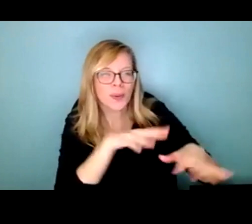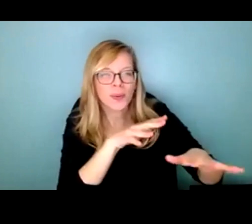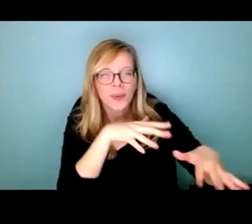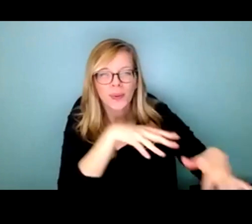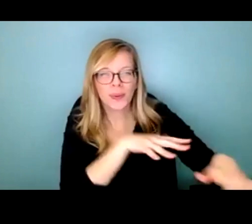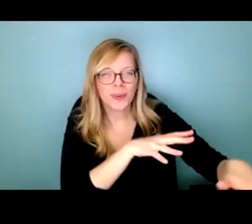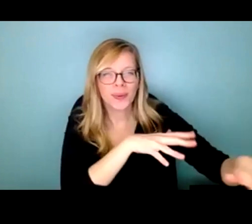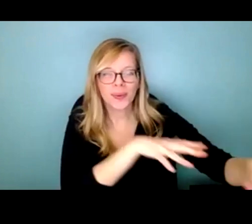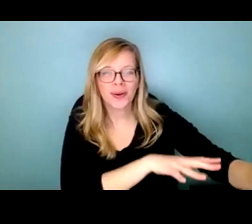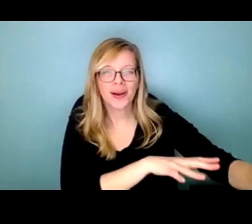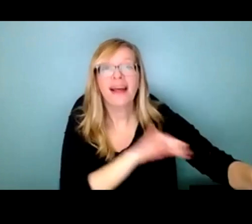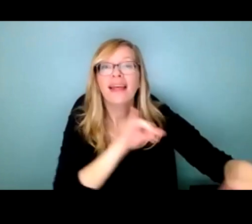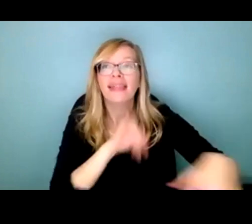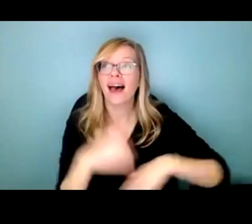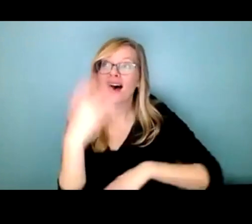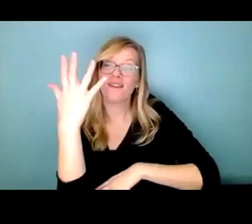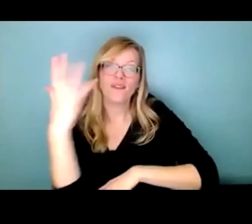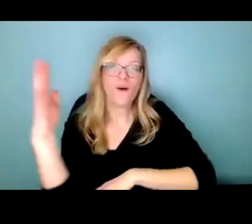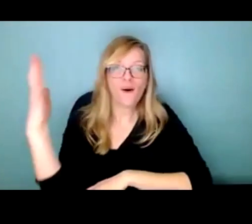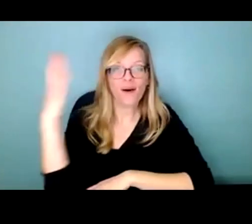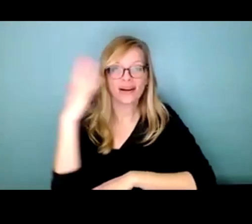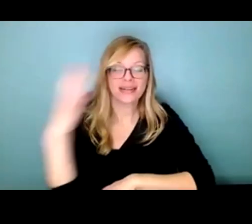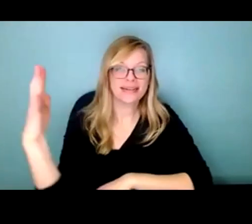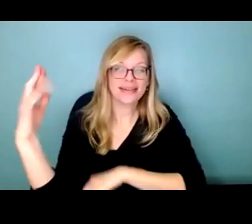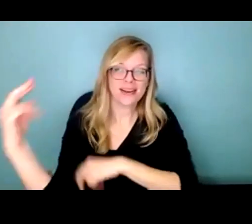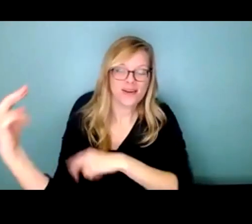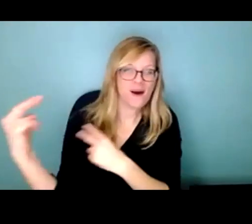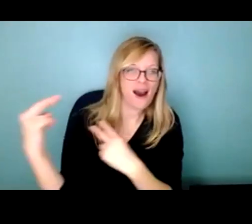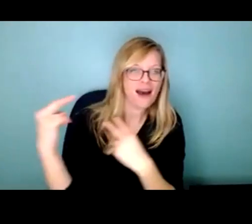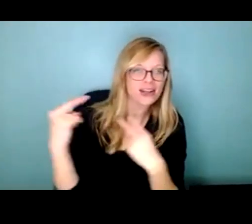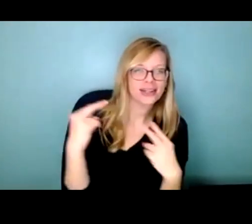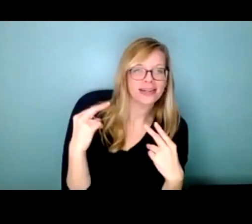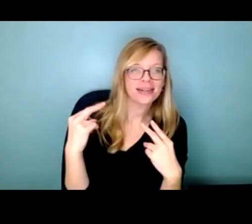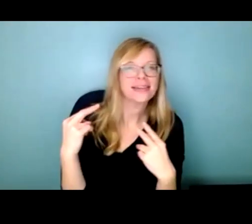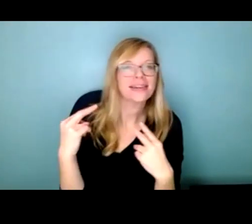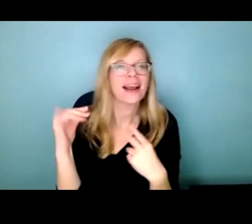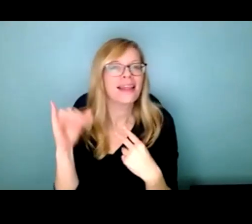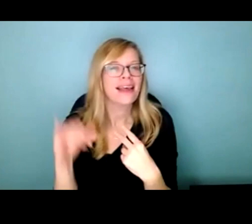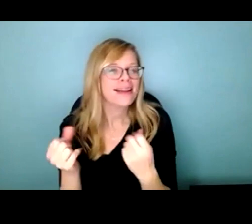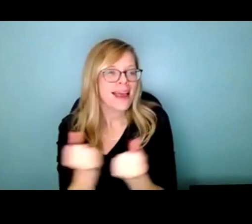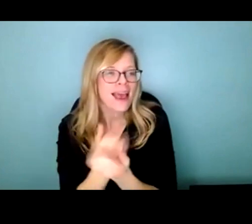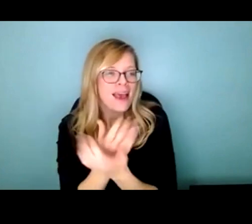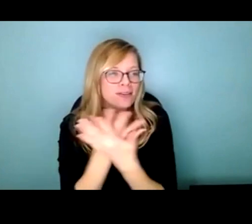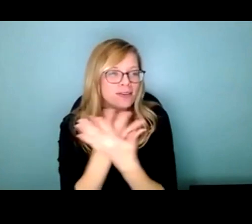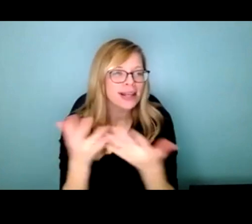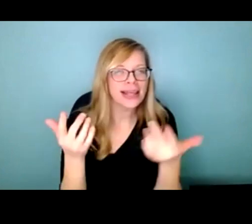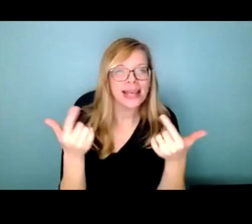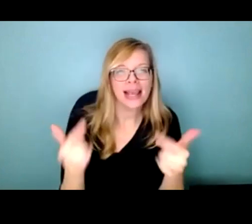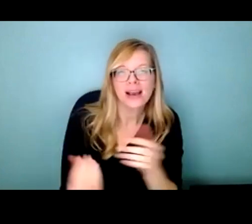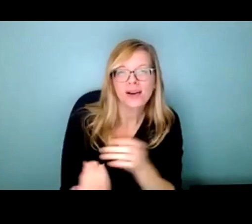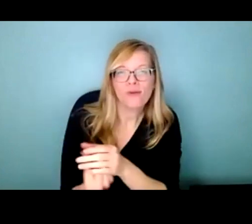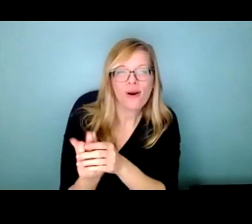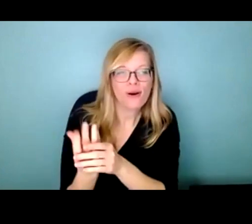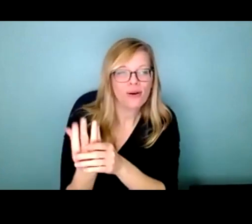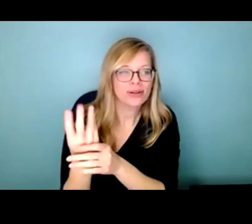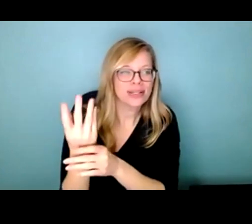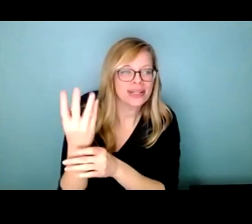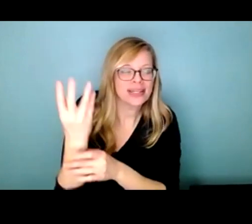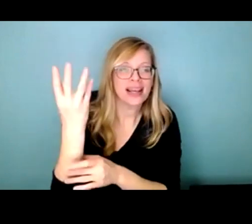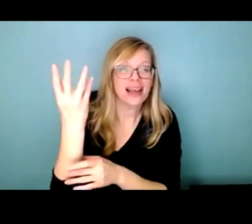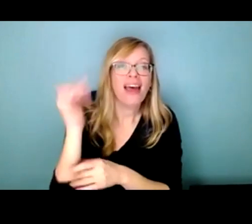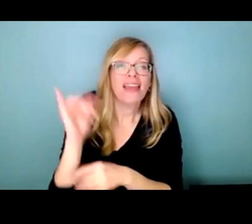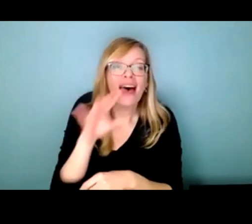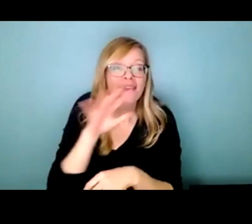forest is watching while everything grows, and the field is for